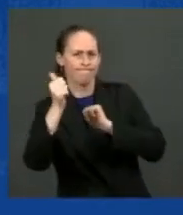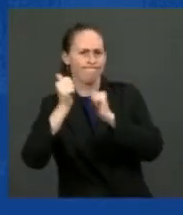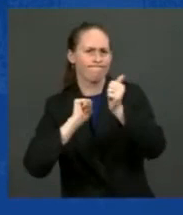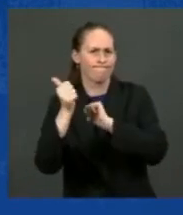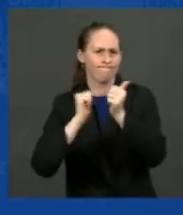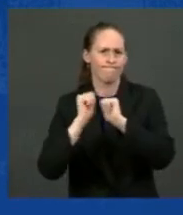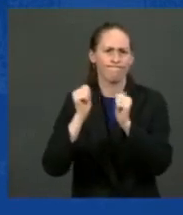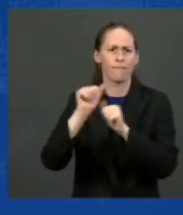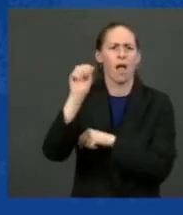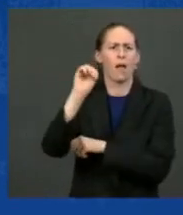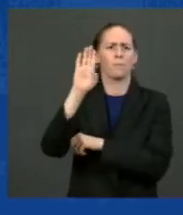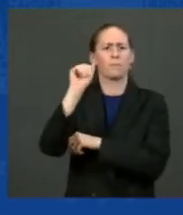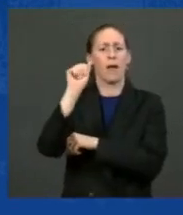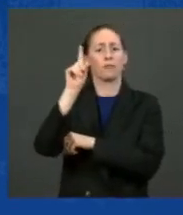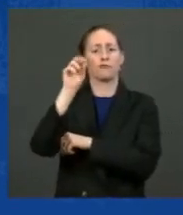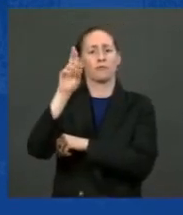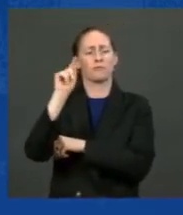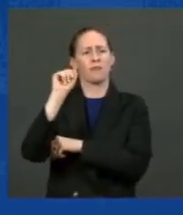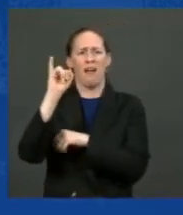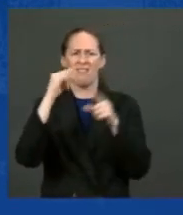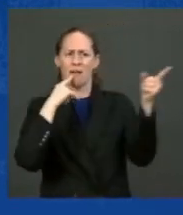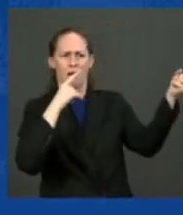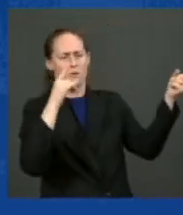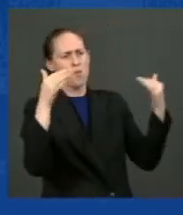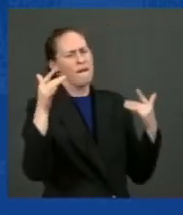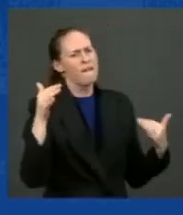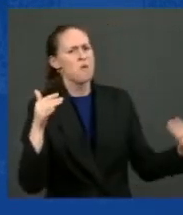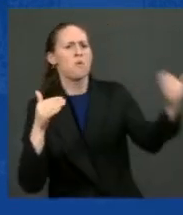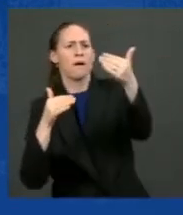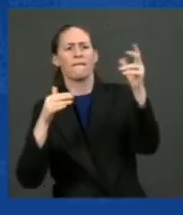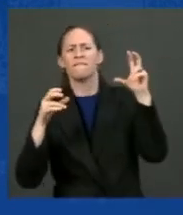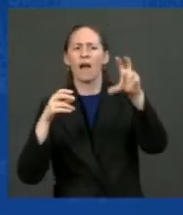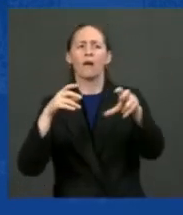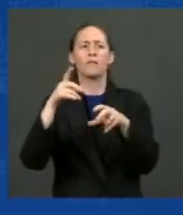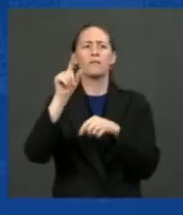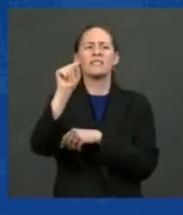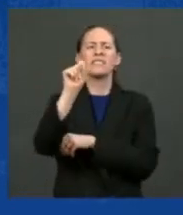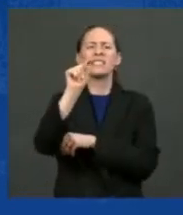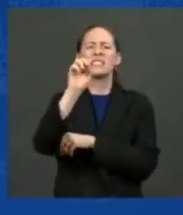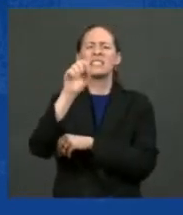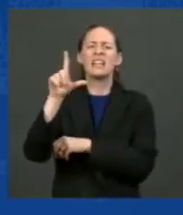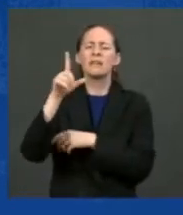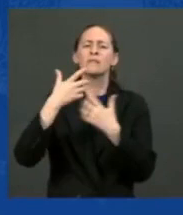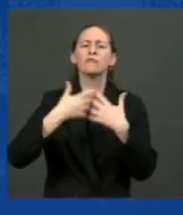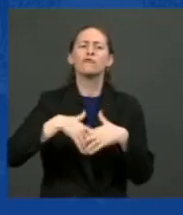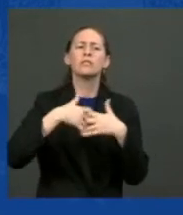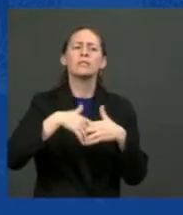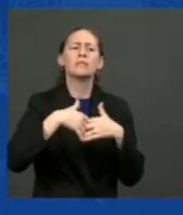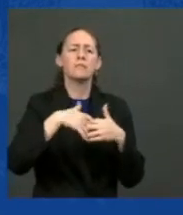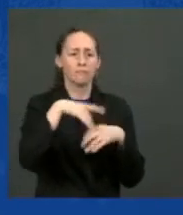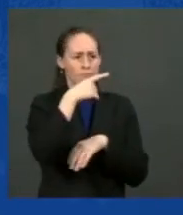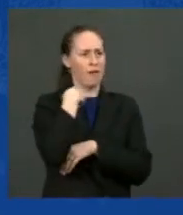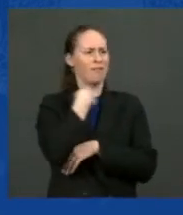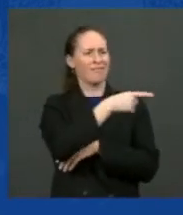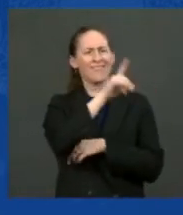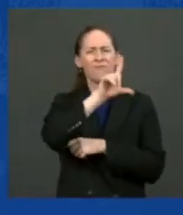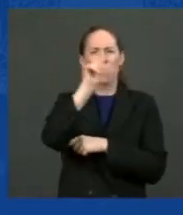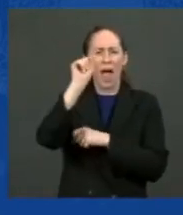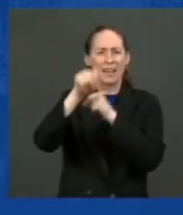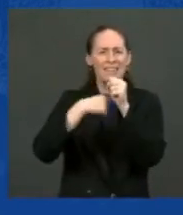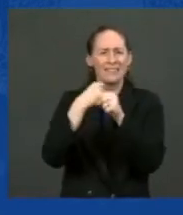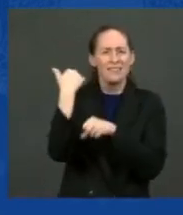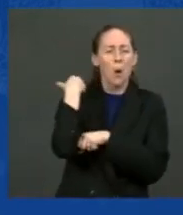made a major investment in steel plants beginning about 20 years ago. In the last 20 years, half of American steel companies have been